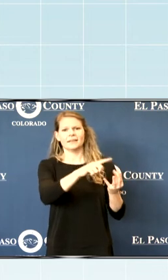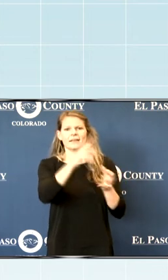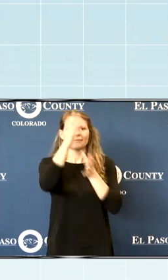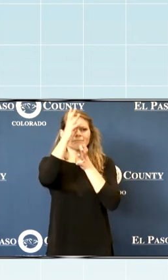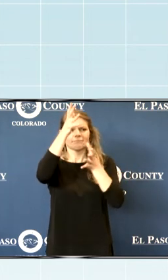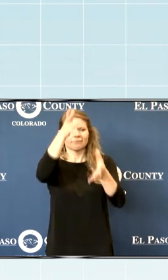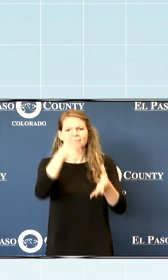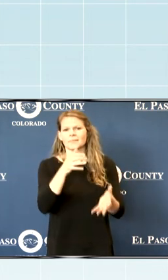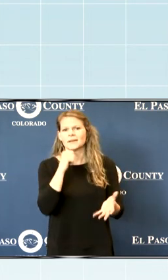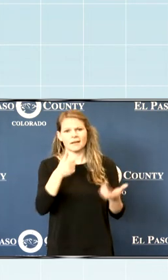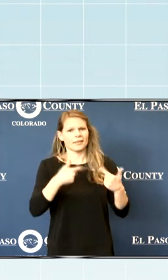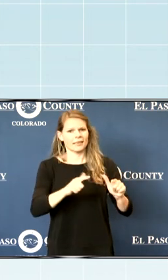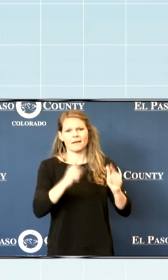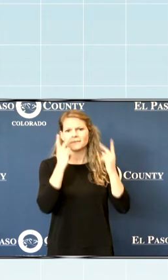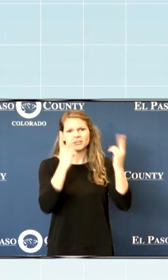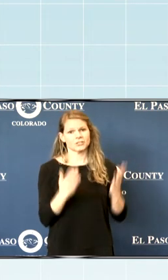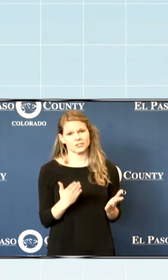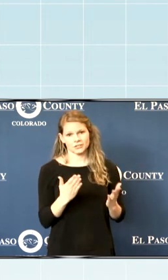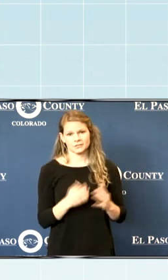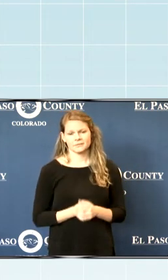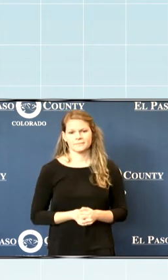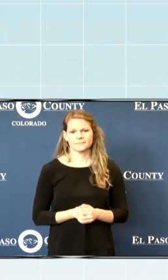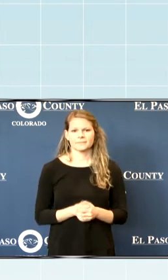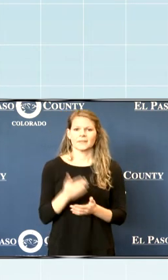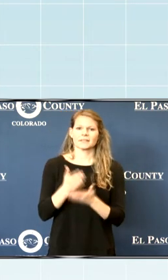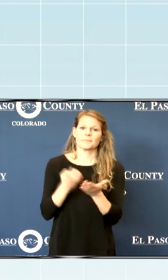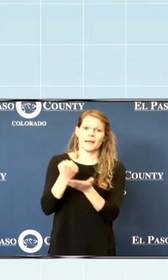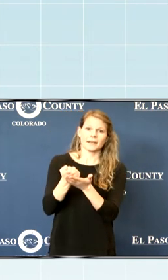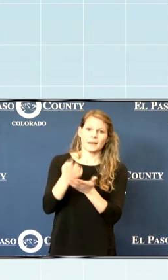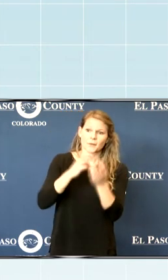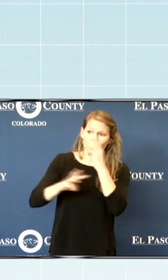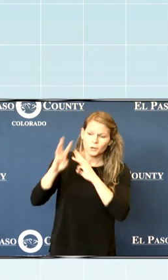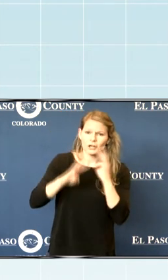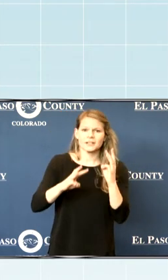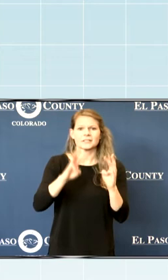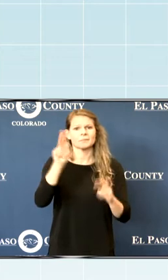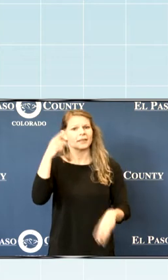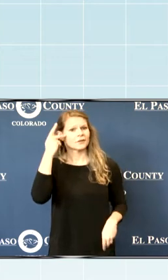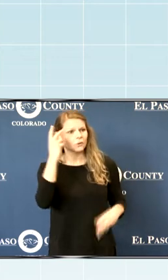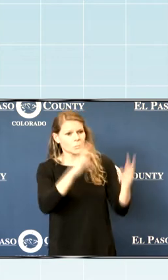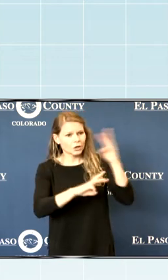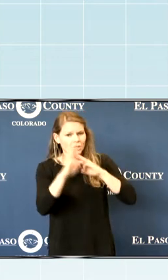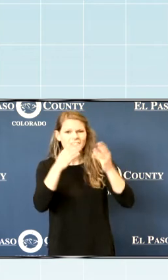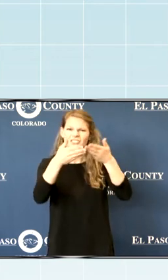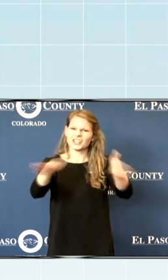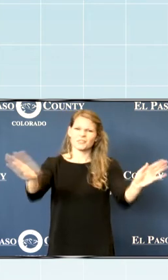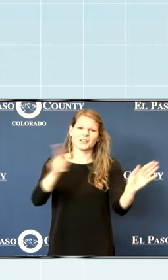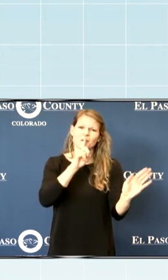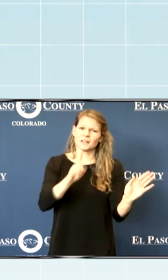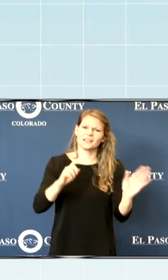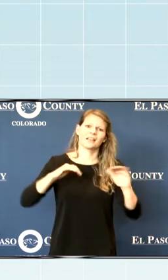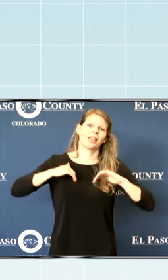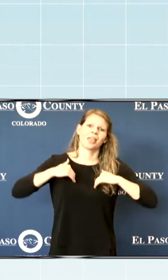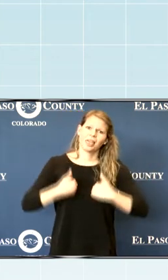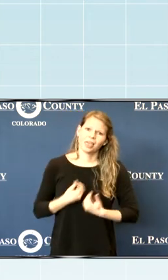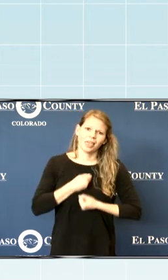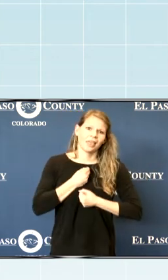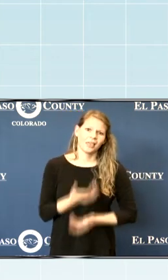assisted living communities. There are economic worries, political worries, and generally just incredible fatigue.